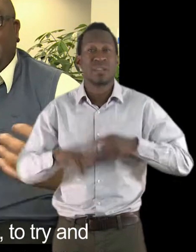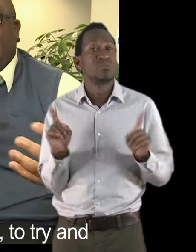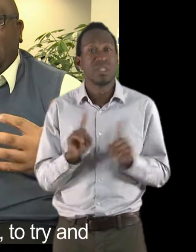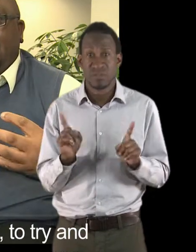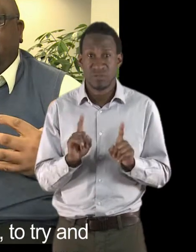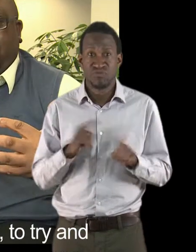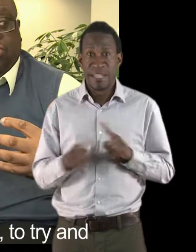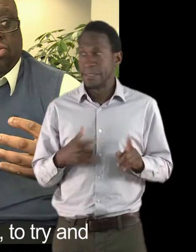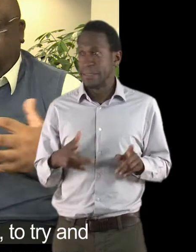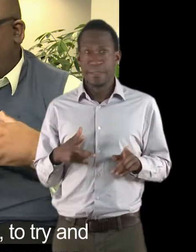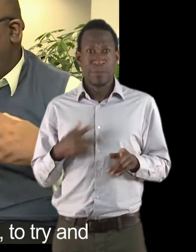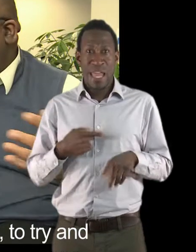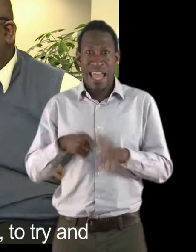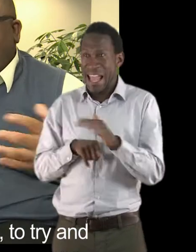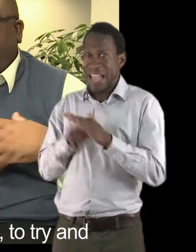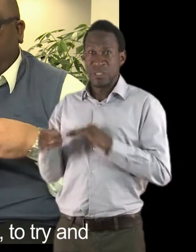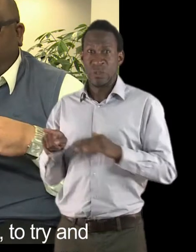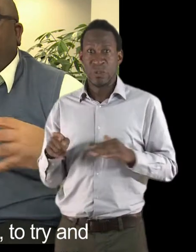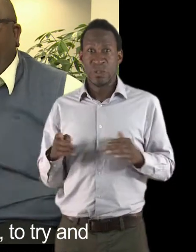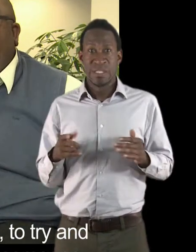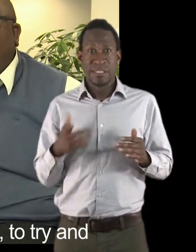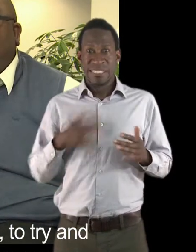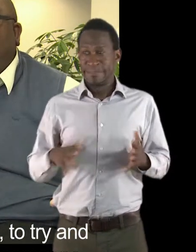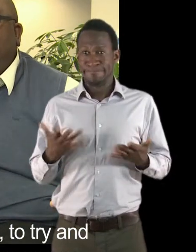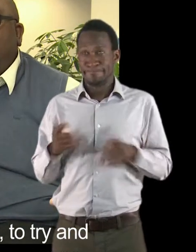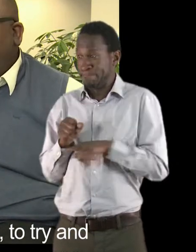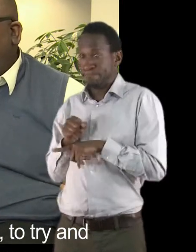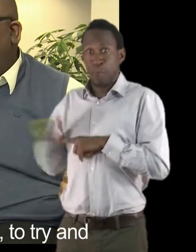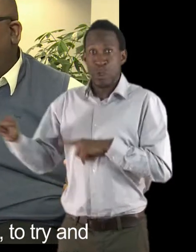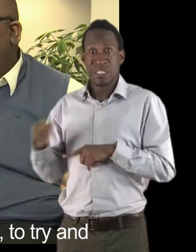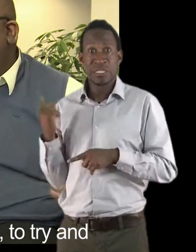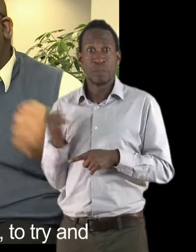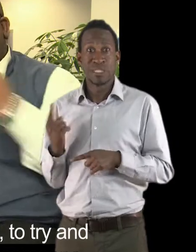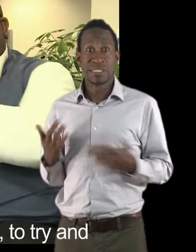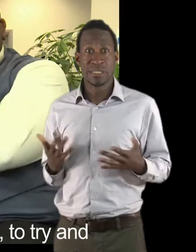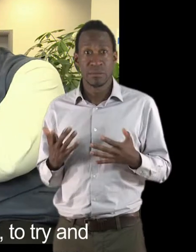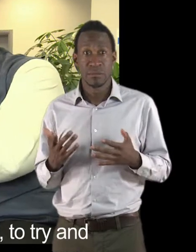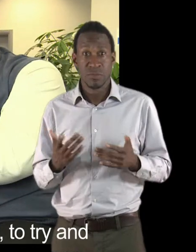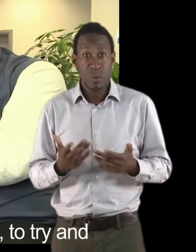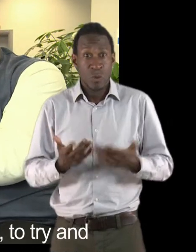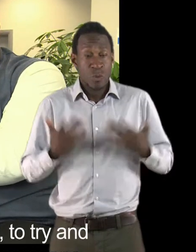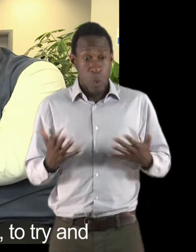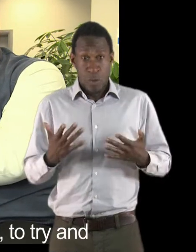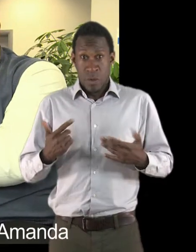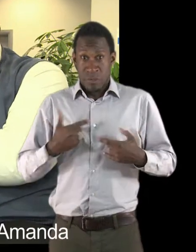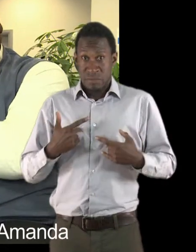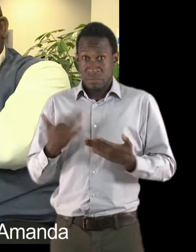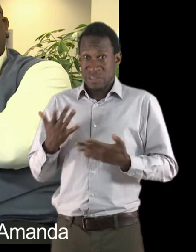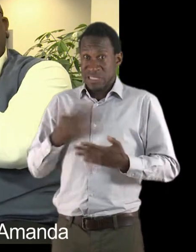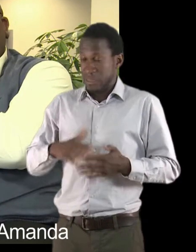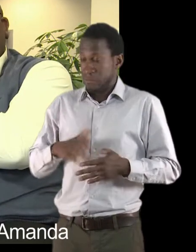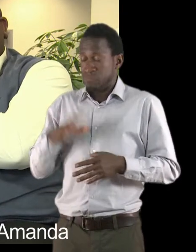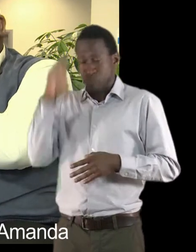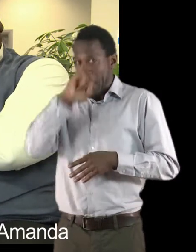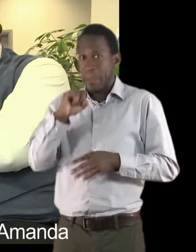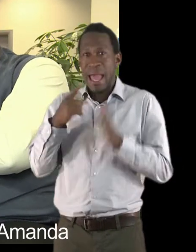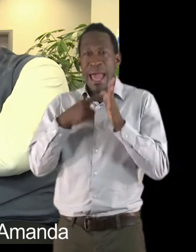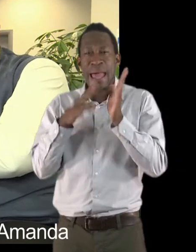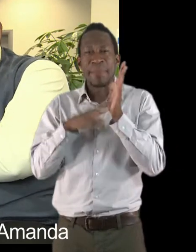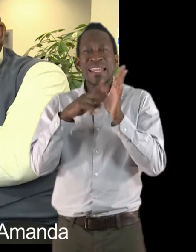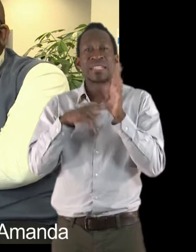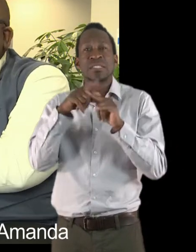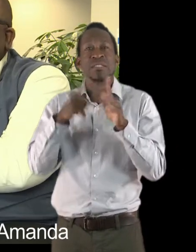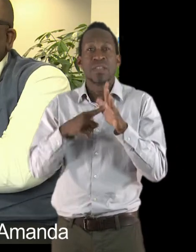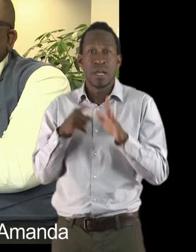behaviour to try and get out of that was to punch them. So whoever, I remember